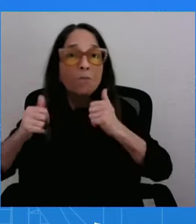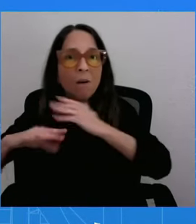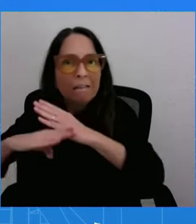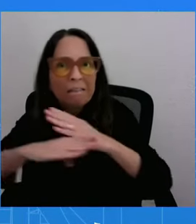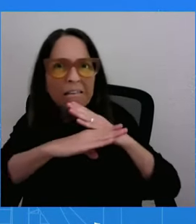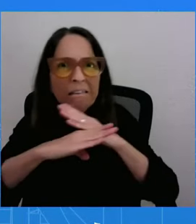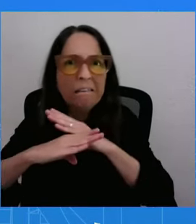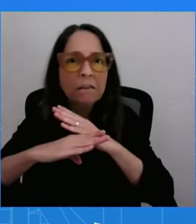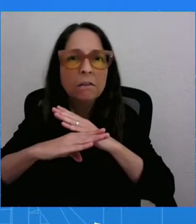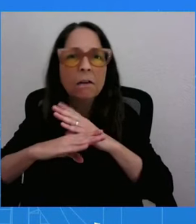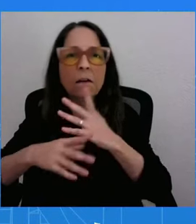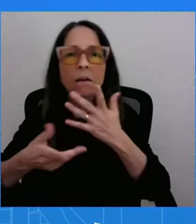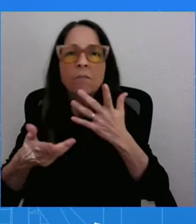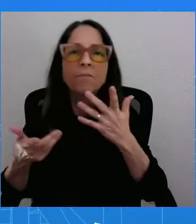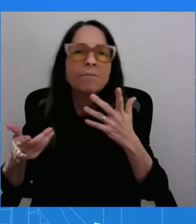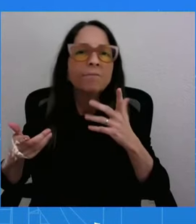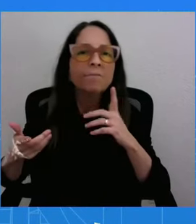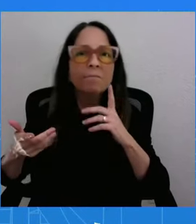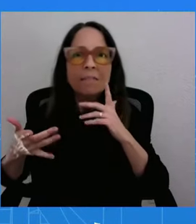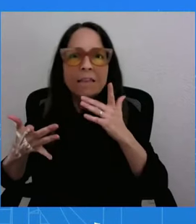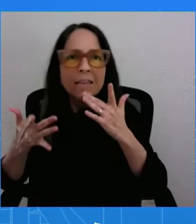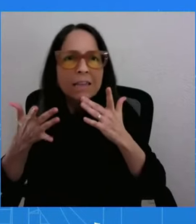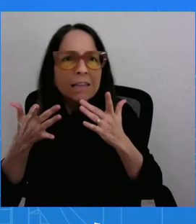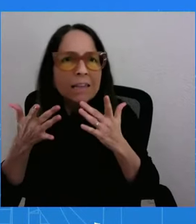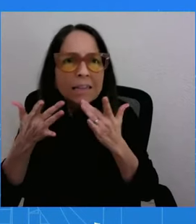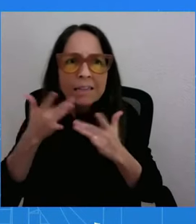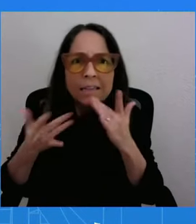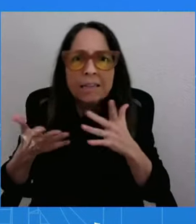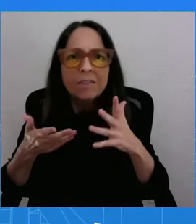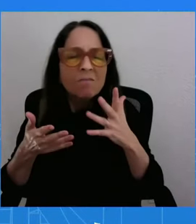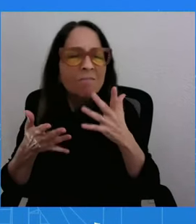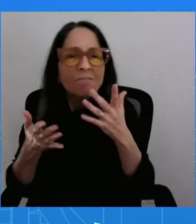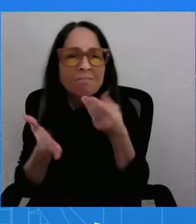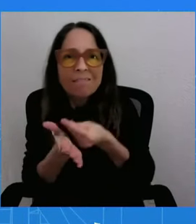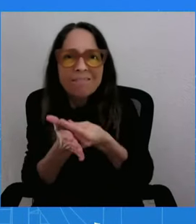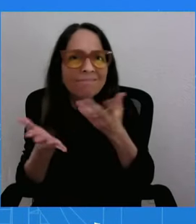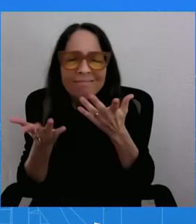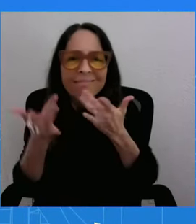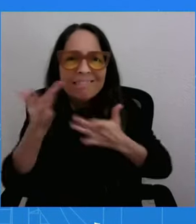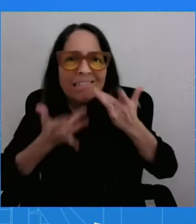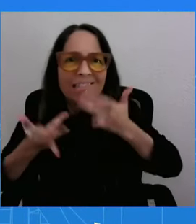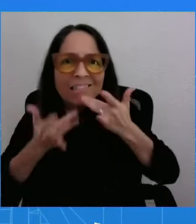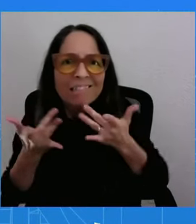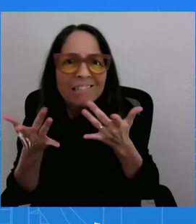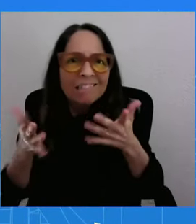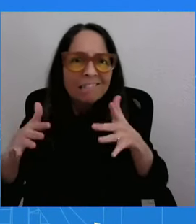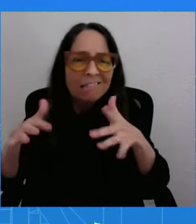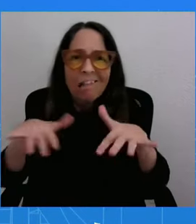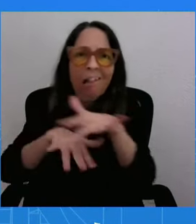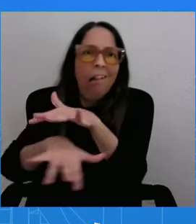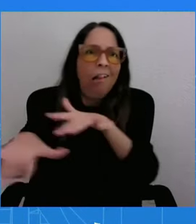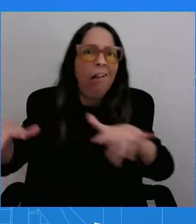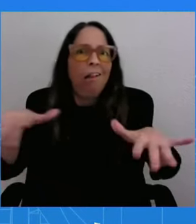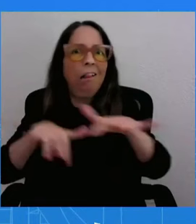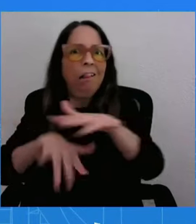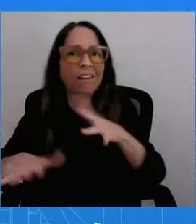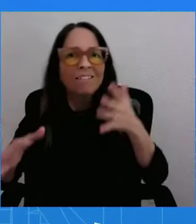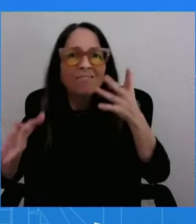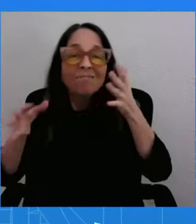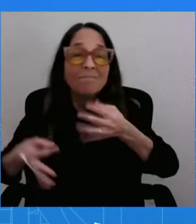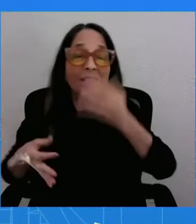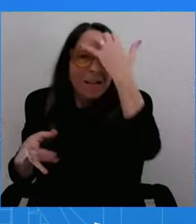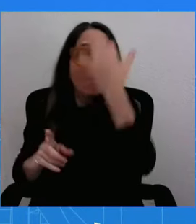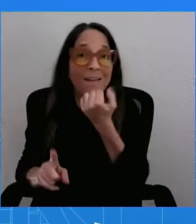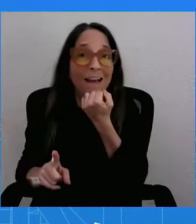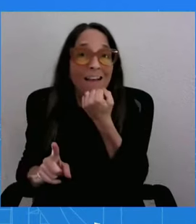7th of October. So I don't buy this notion that there's no pressure being put on Hamas or Hamas leadership. And the indictments that were unsealed